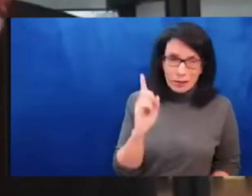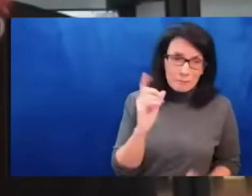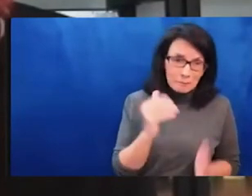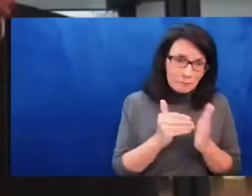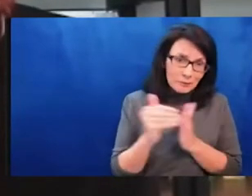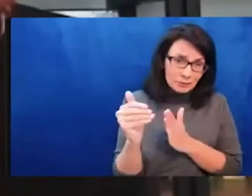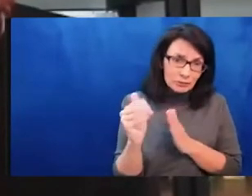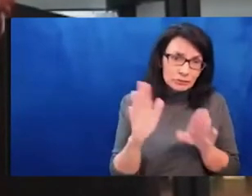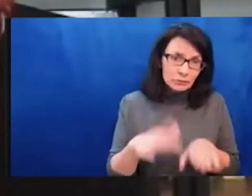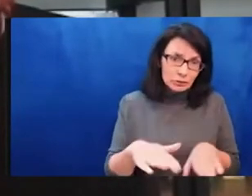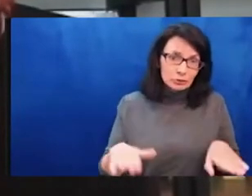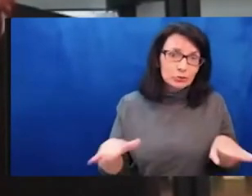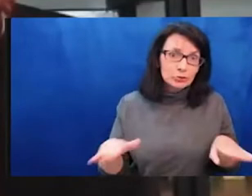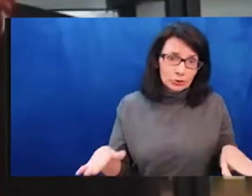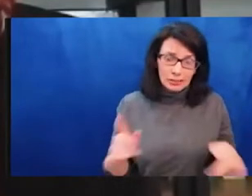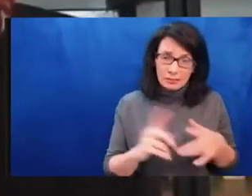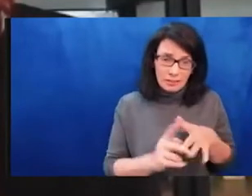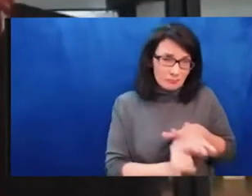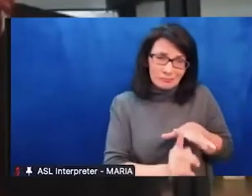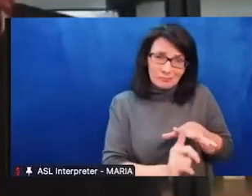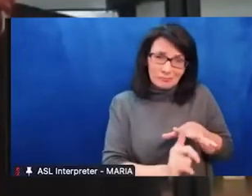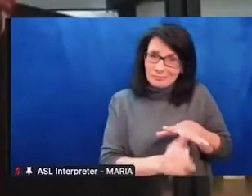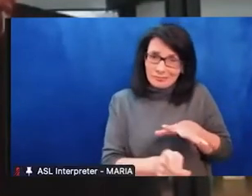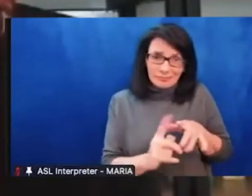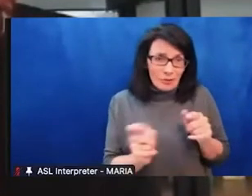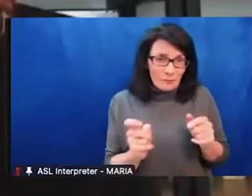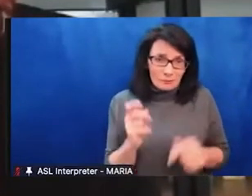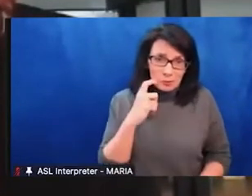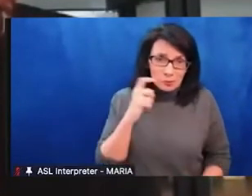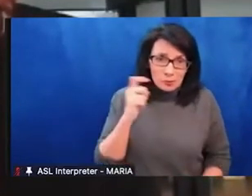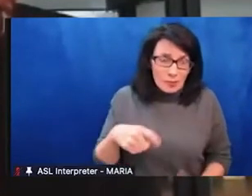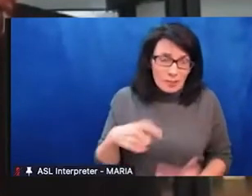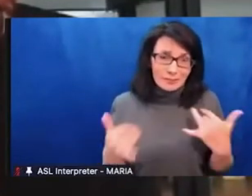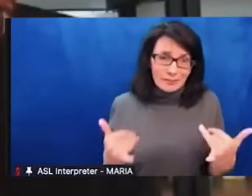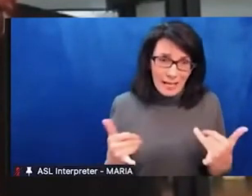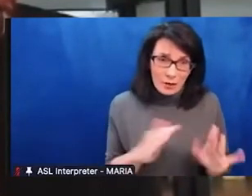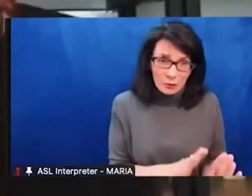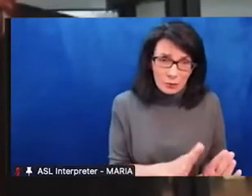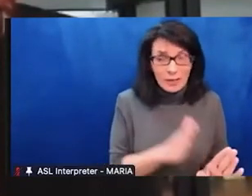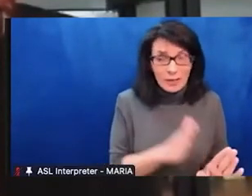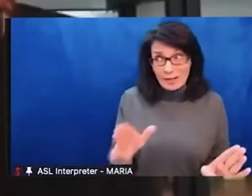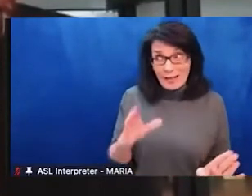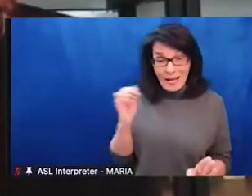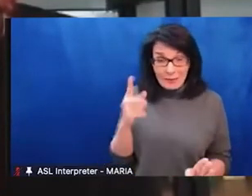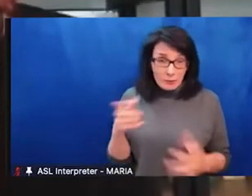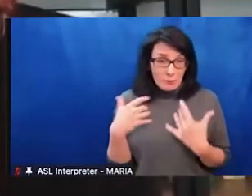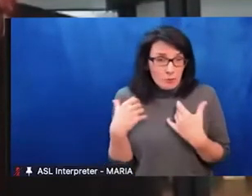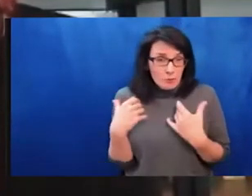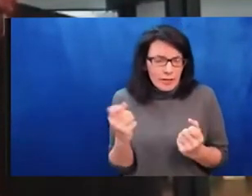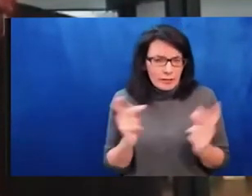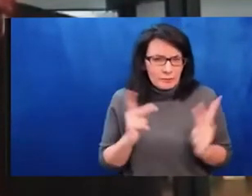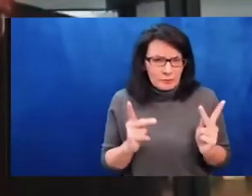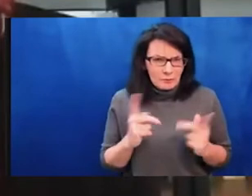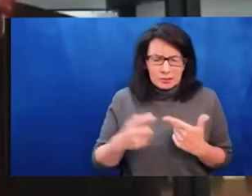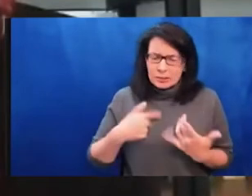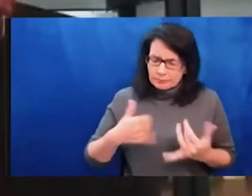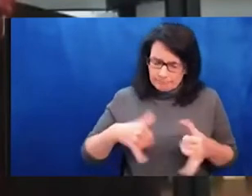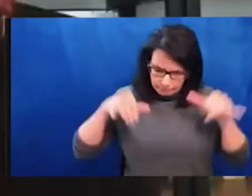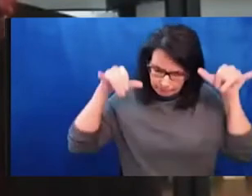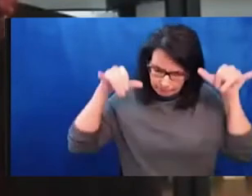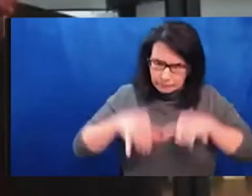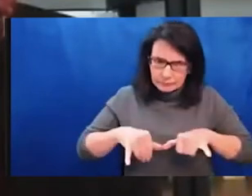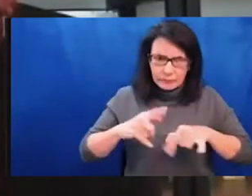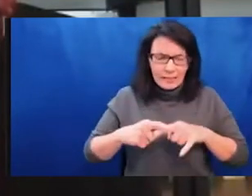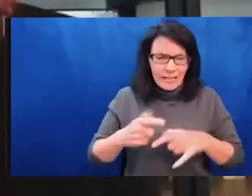why this is happening. Um, uh, but instead, um, do everything possible to support the non